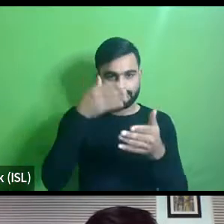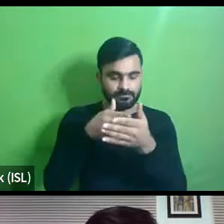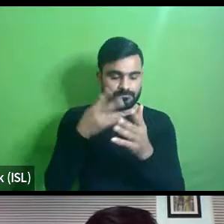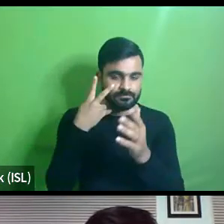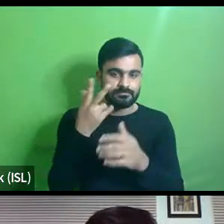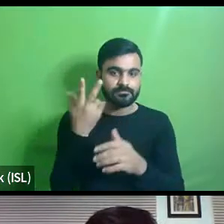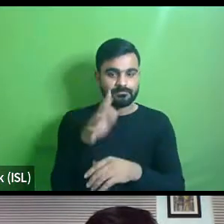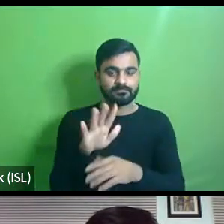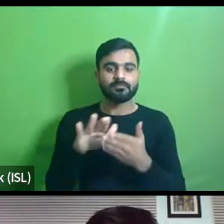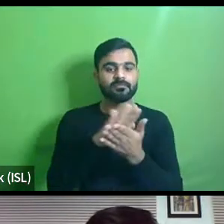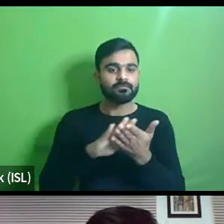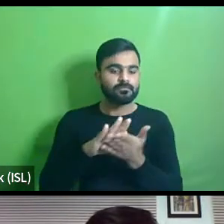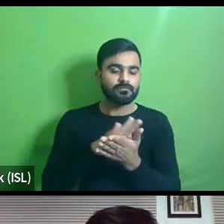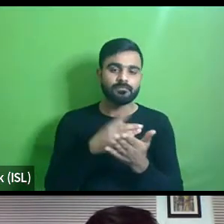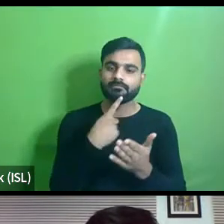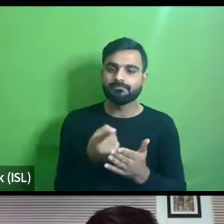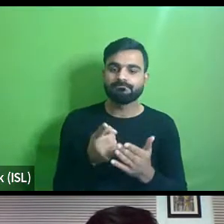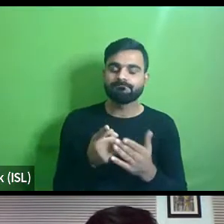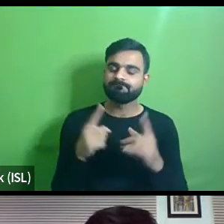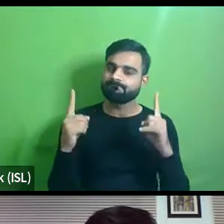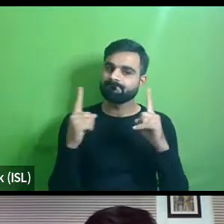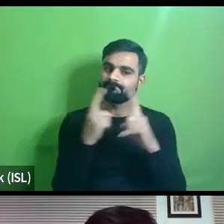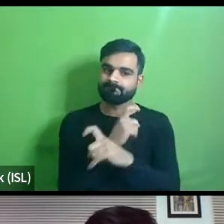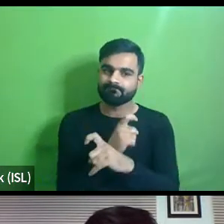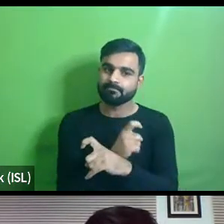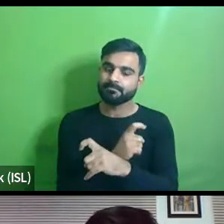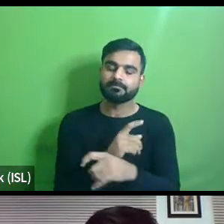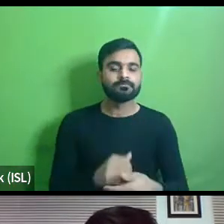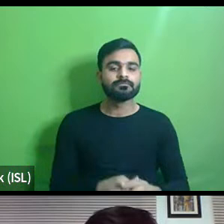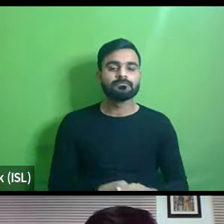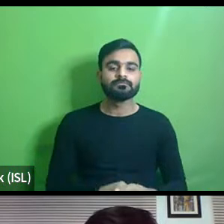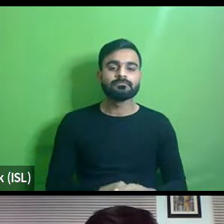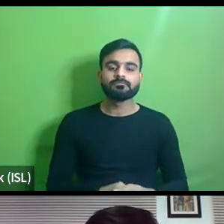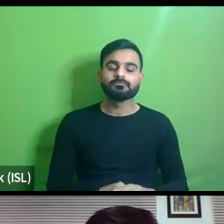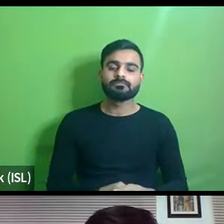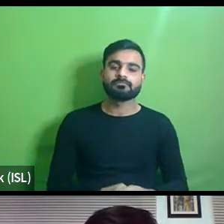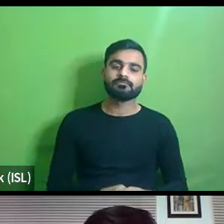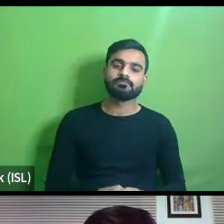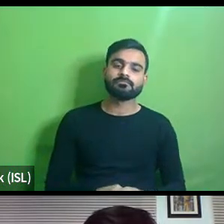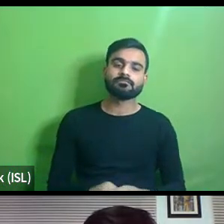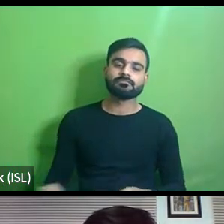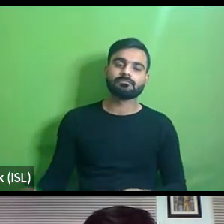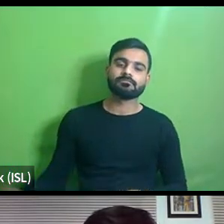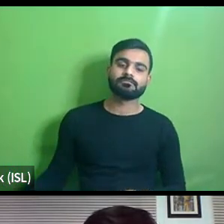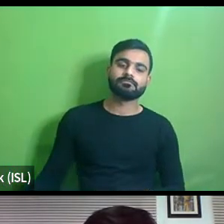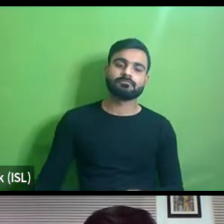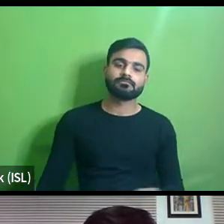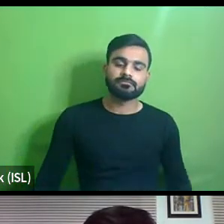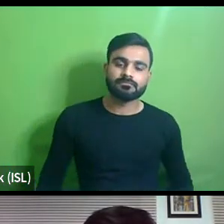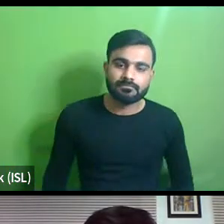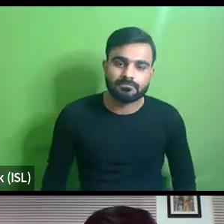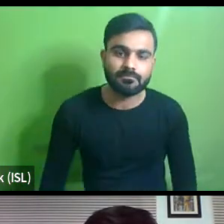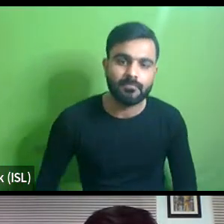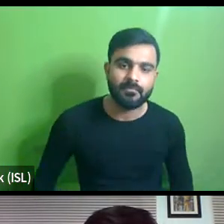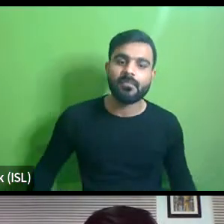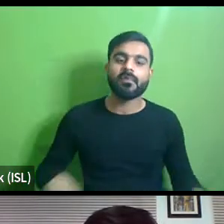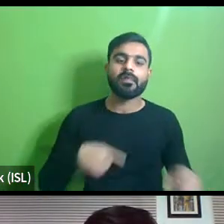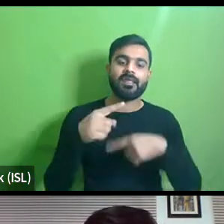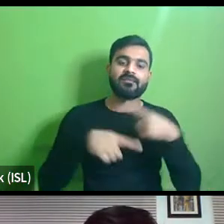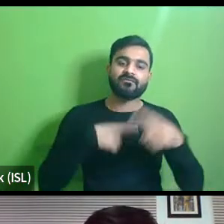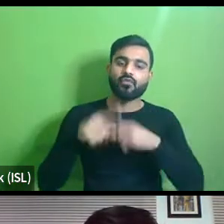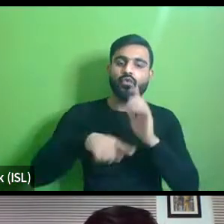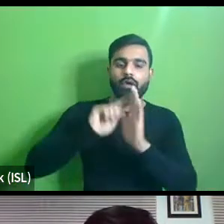which is very basic and yet very crucial is uh that in many a times in regular projects uh